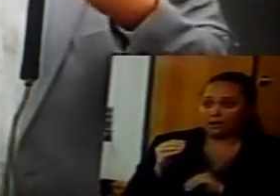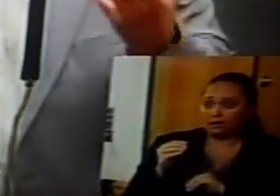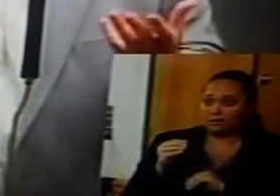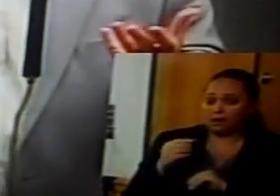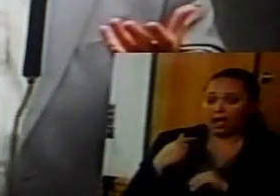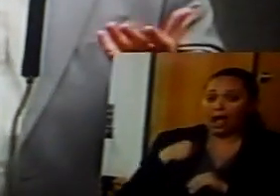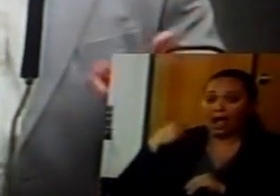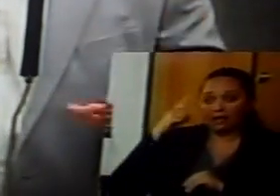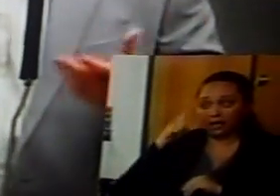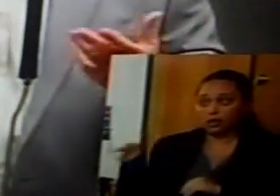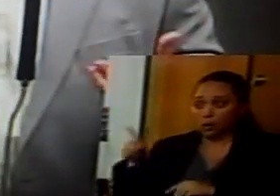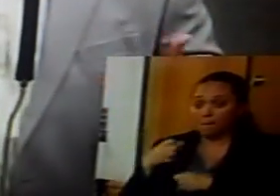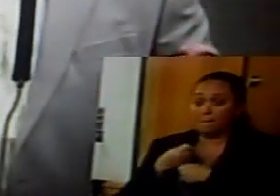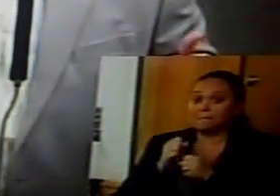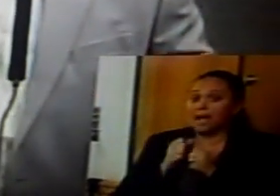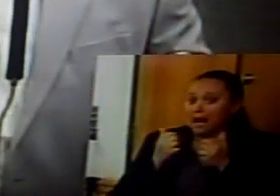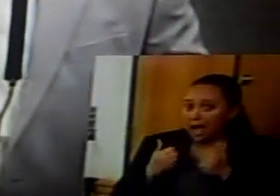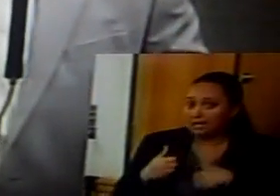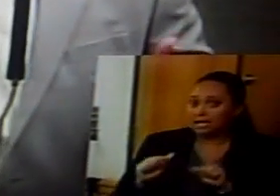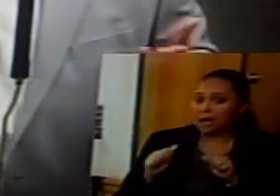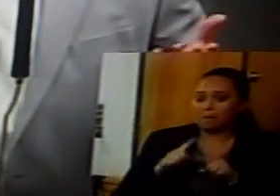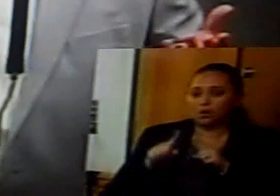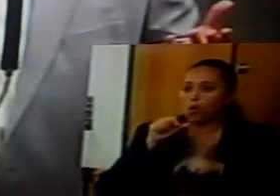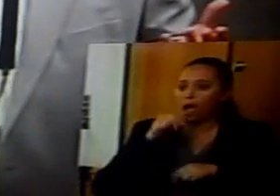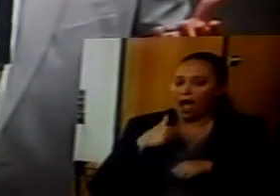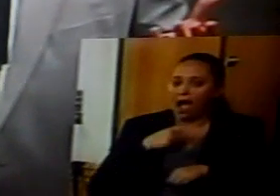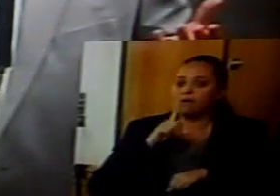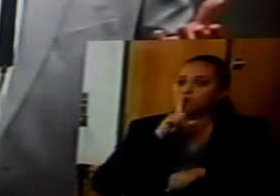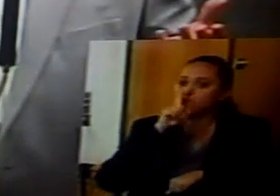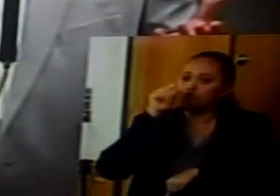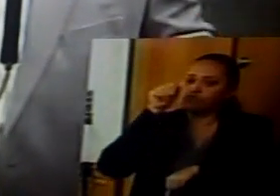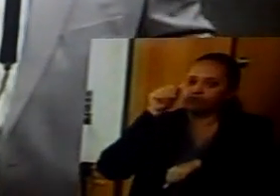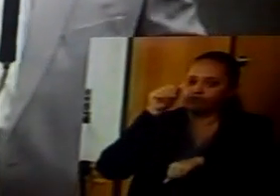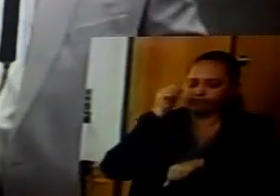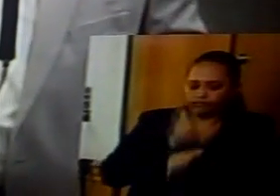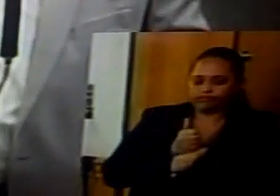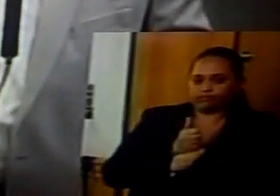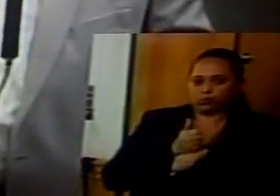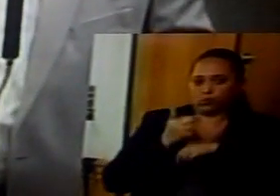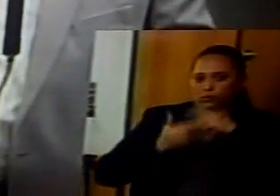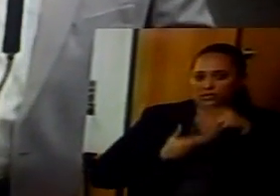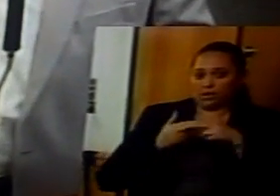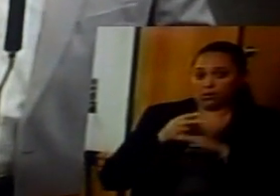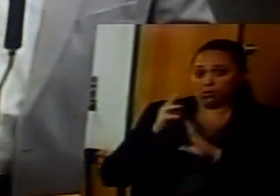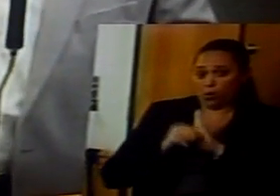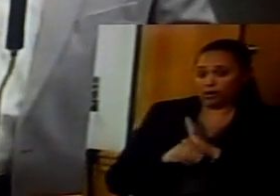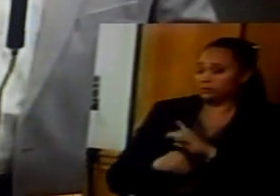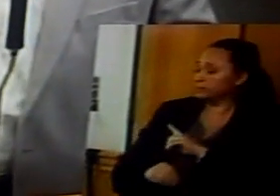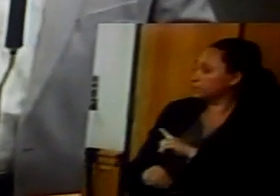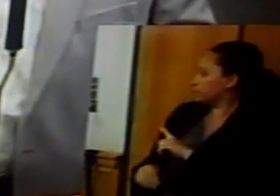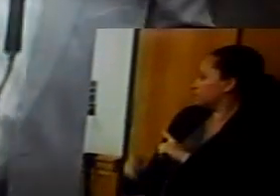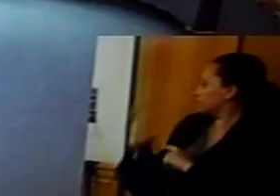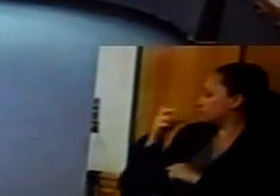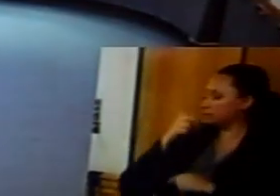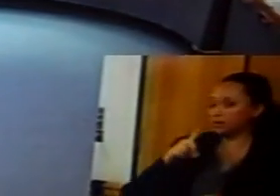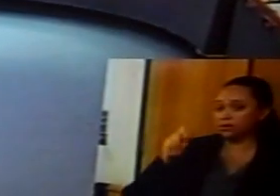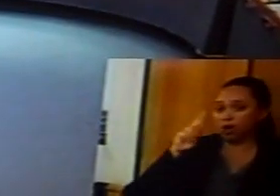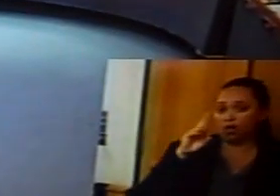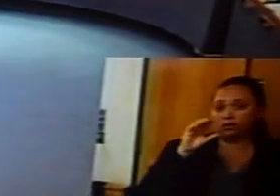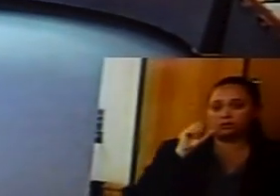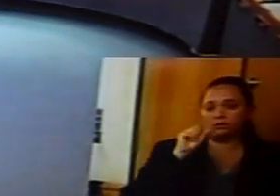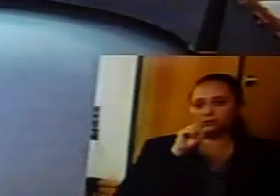I think you made attempts to, but I don't think you have a concrete recycling program. Dr. Sawyer? Yeah, I have a question.